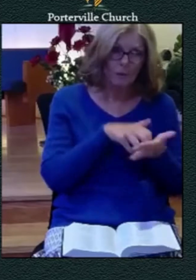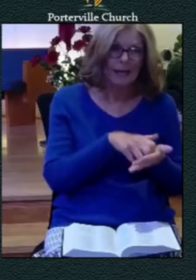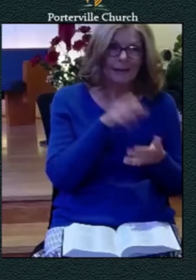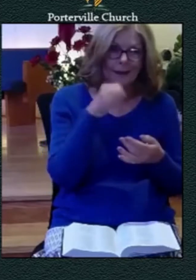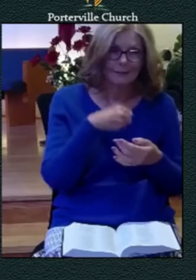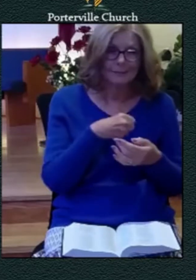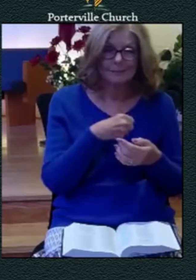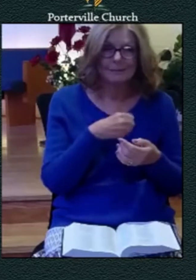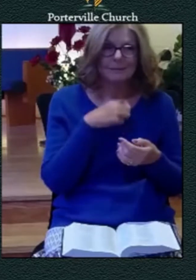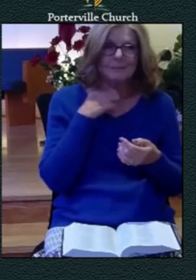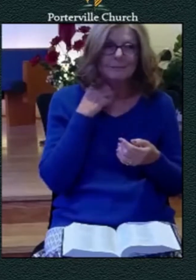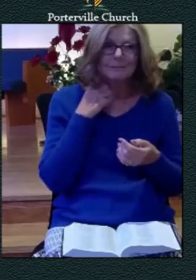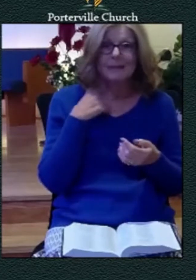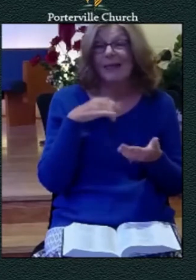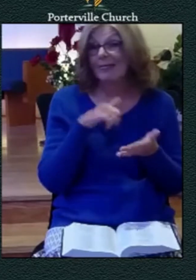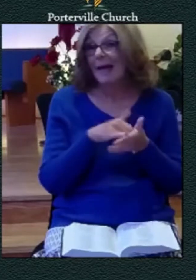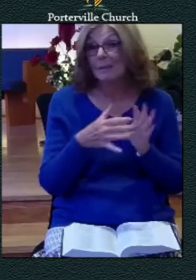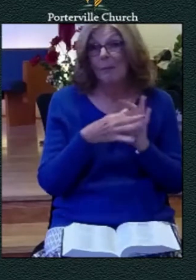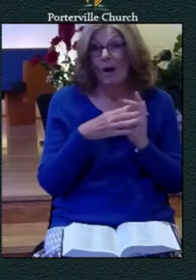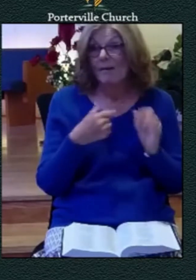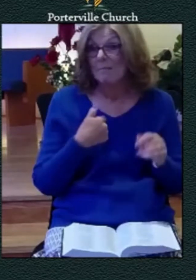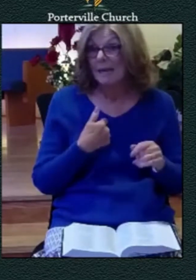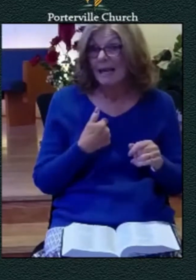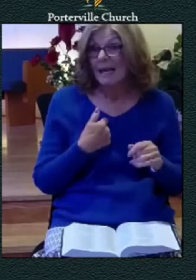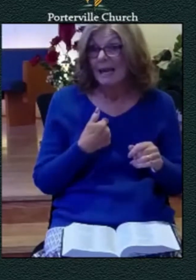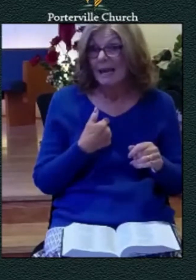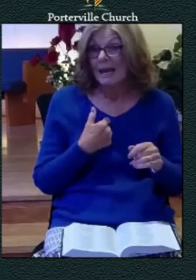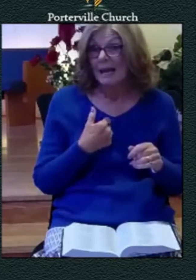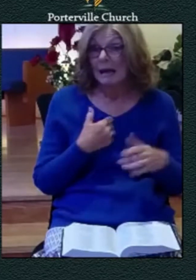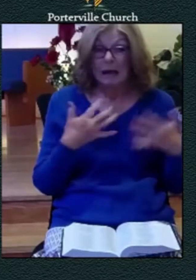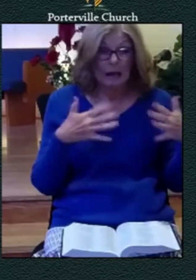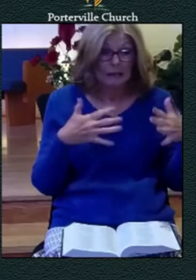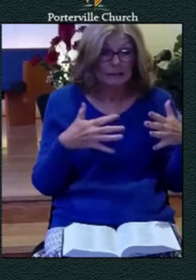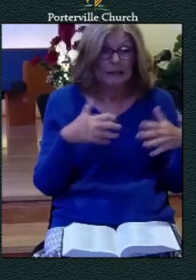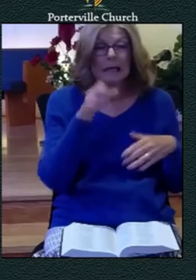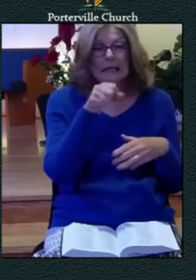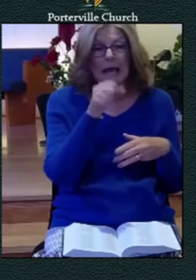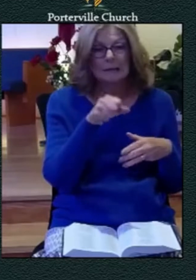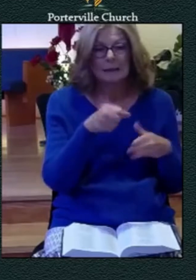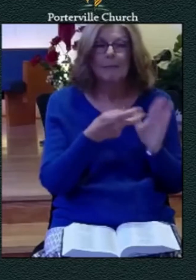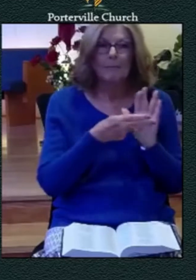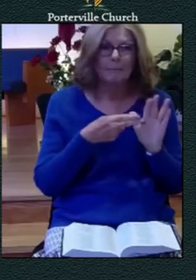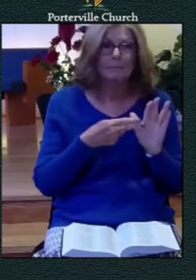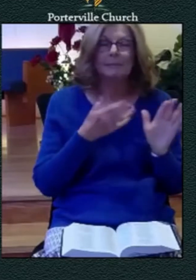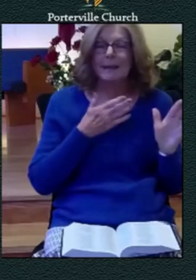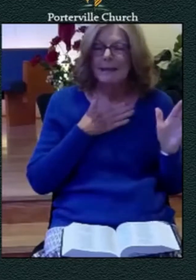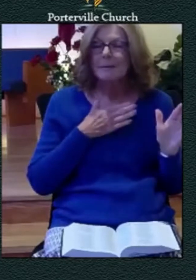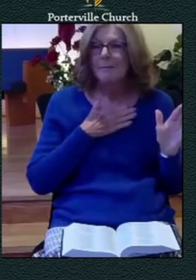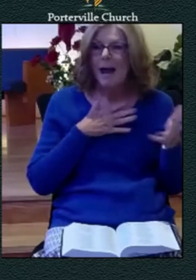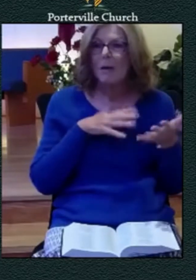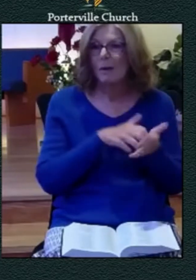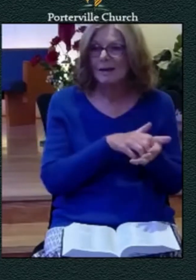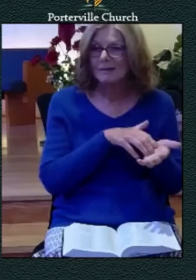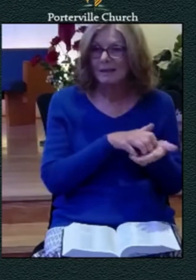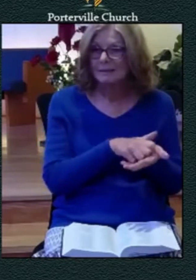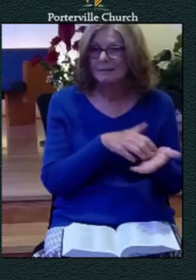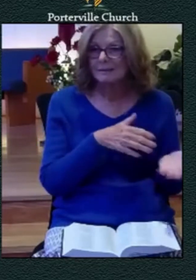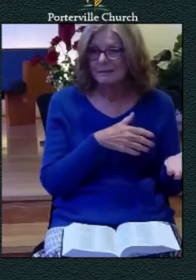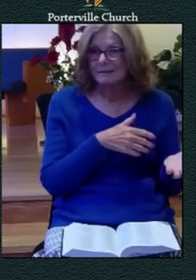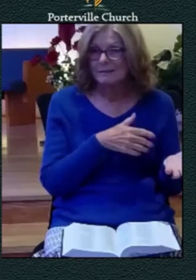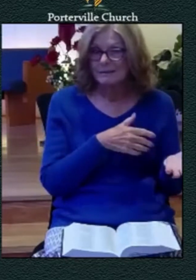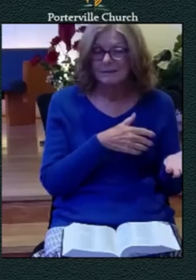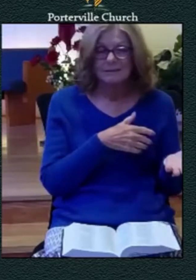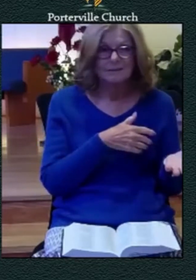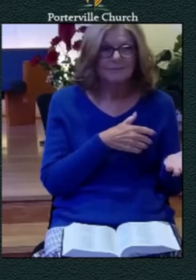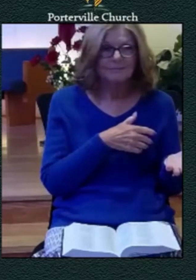they're a part of my weakness not a part of what is true and healthy and strong and vigorous no they're a part of my weakness